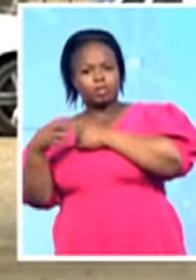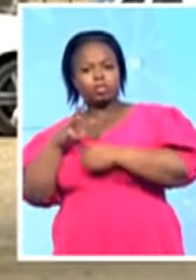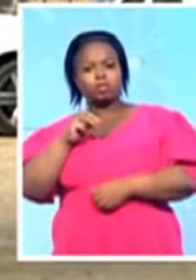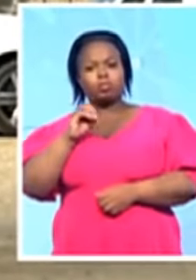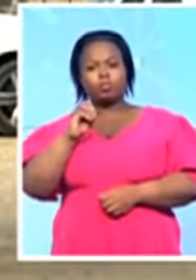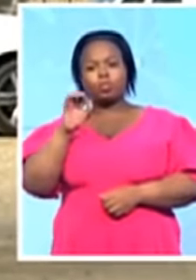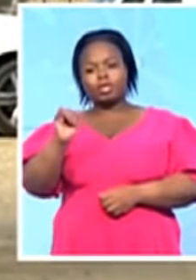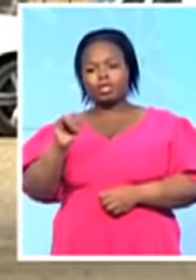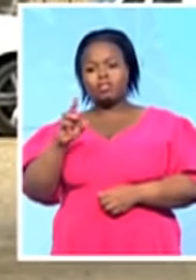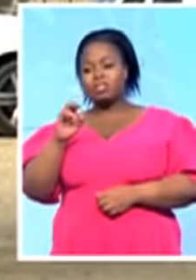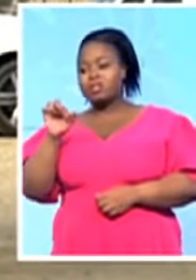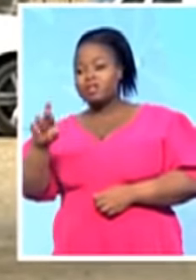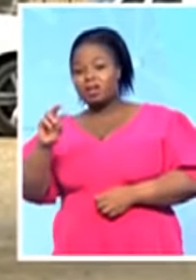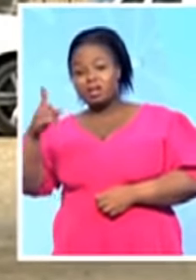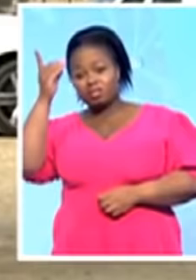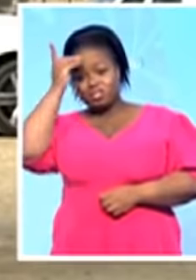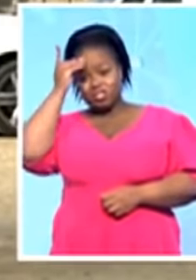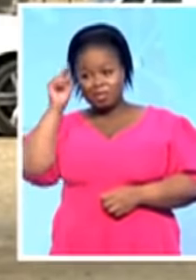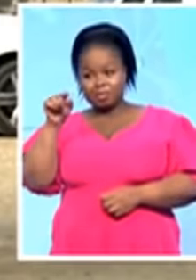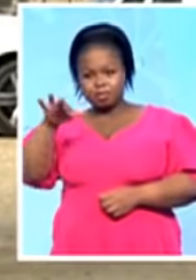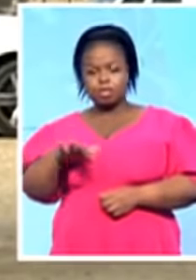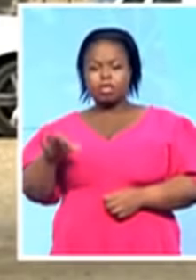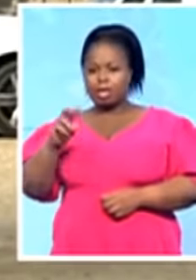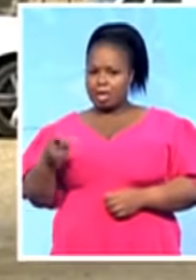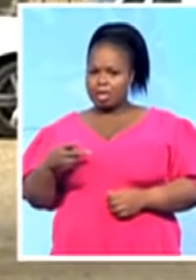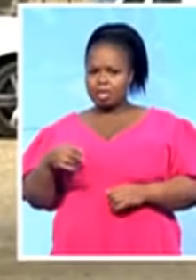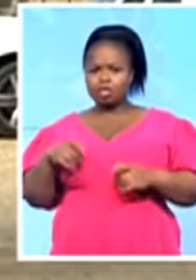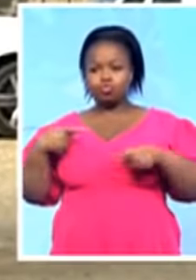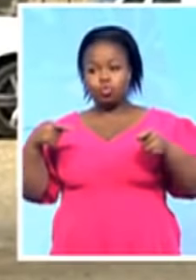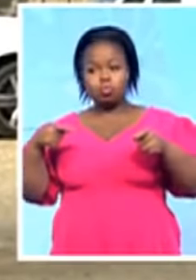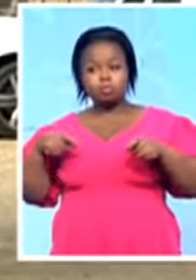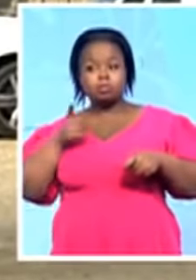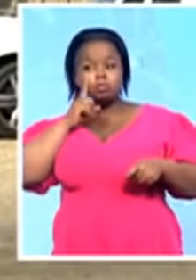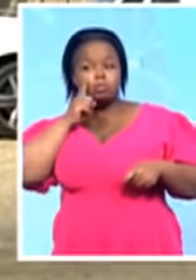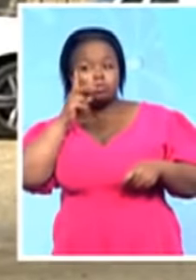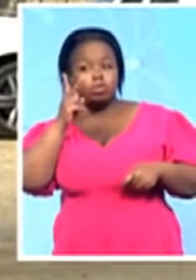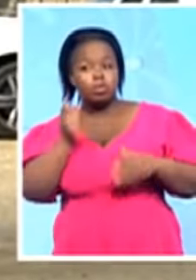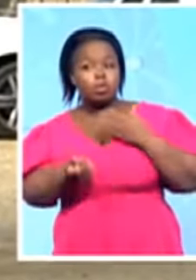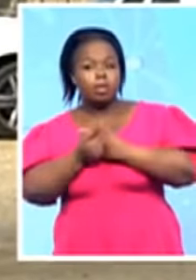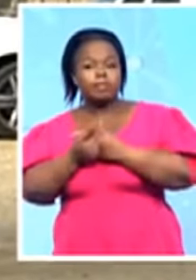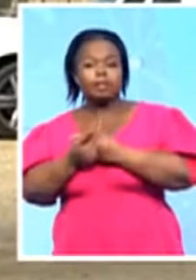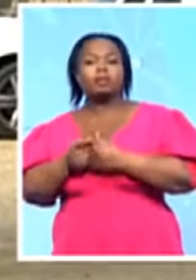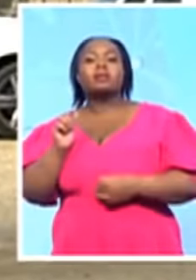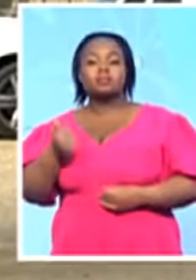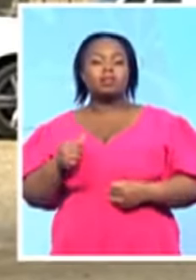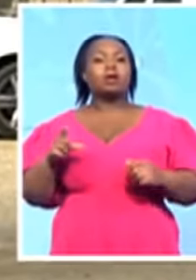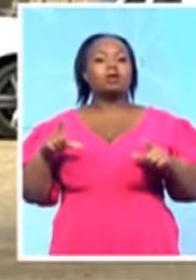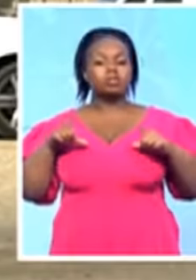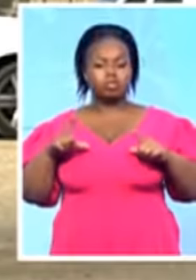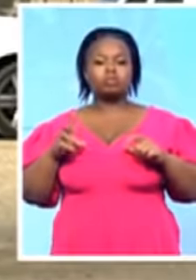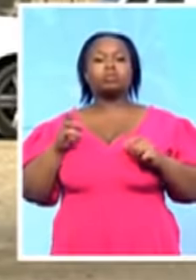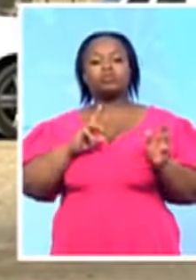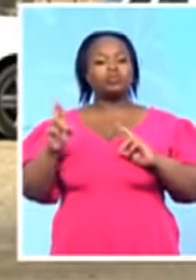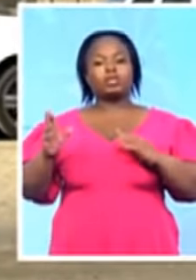basically waiting to hear what is going to happen and they're basically waiting to shut down their stores